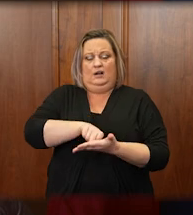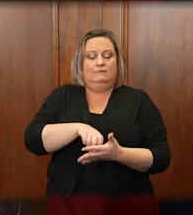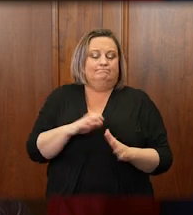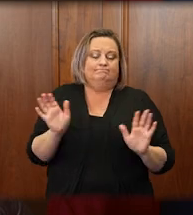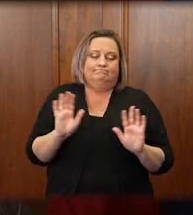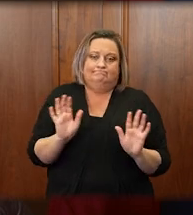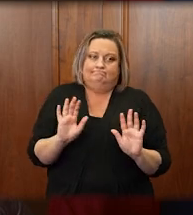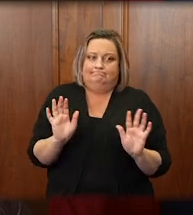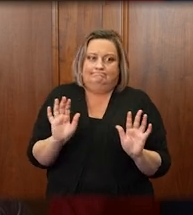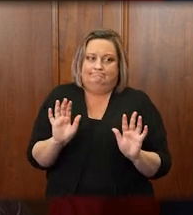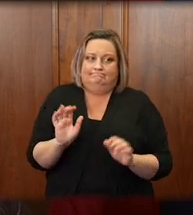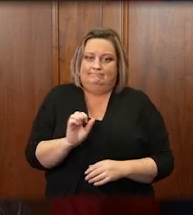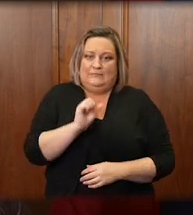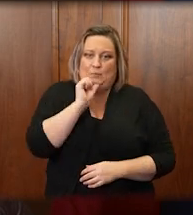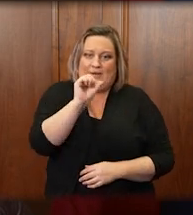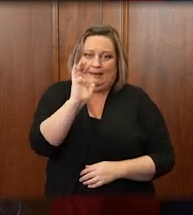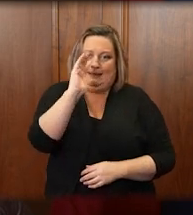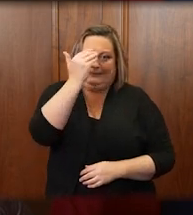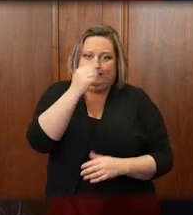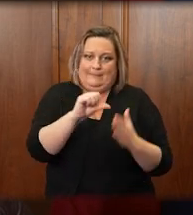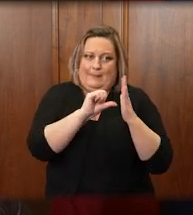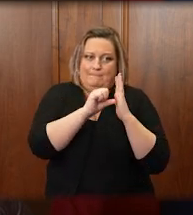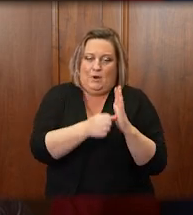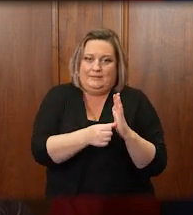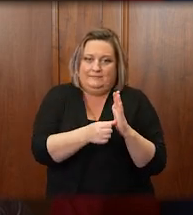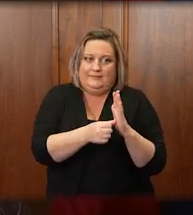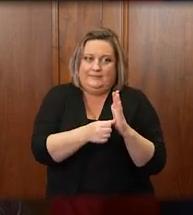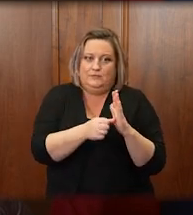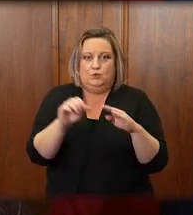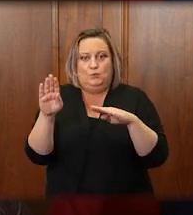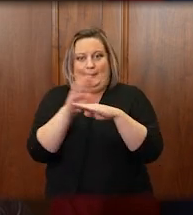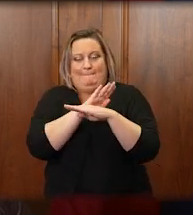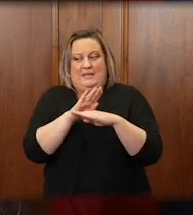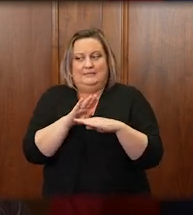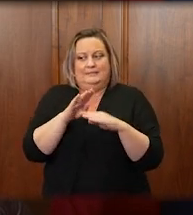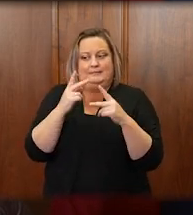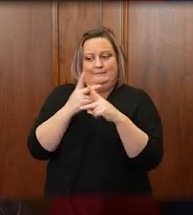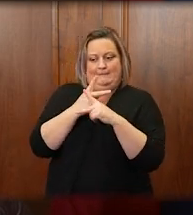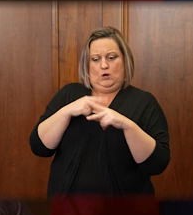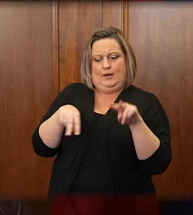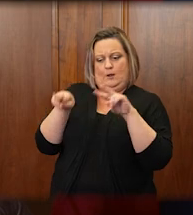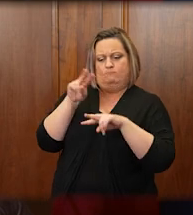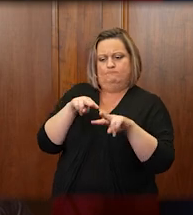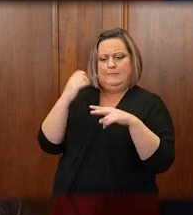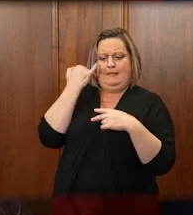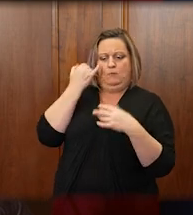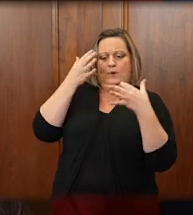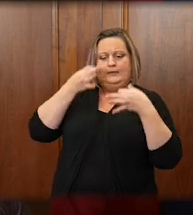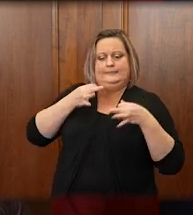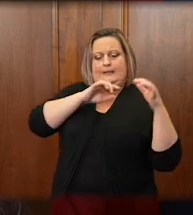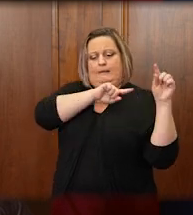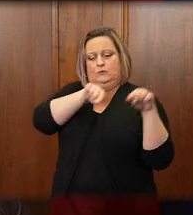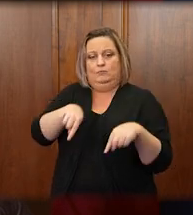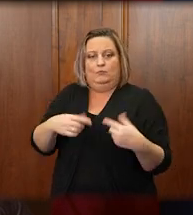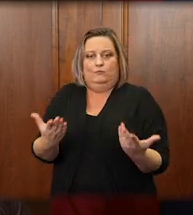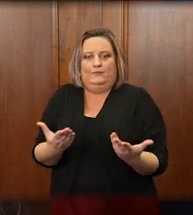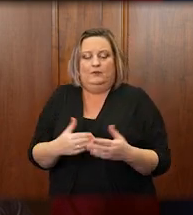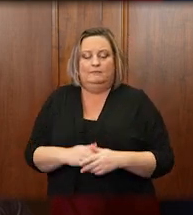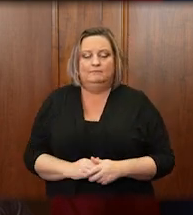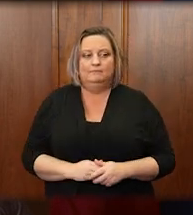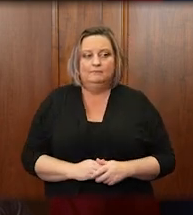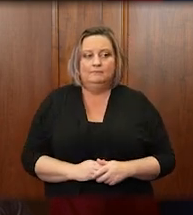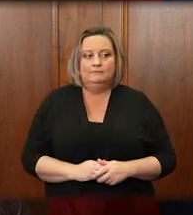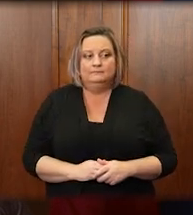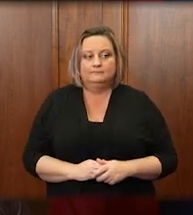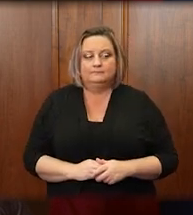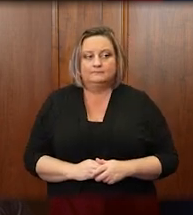believe that would appear impressive to business organizations sizing up the state as a place to do business and taking a hard look at its courts,